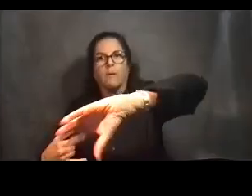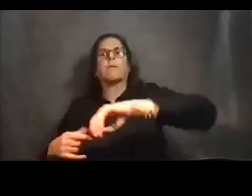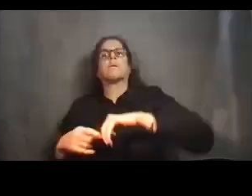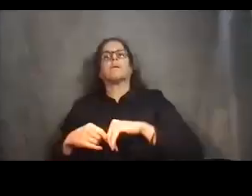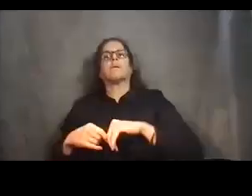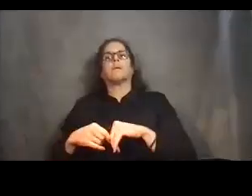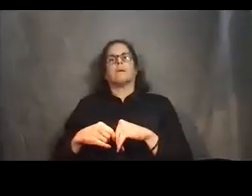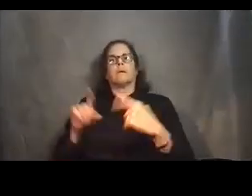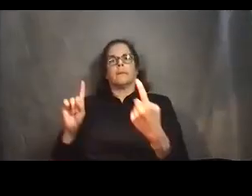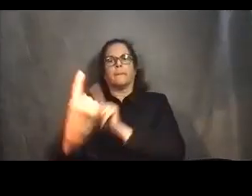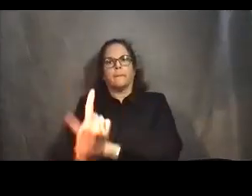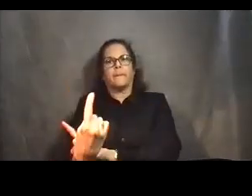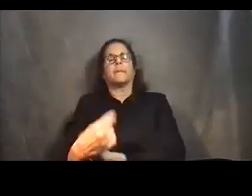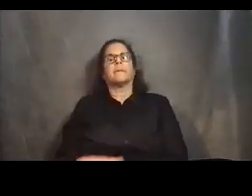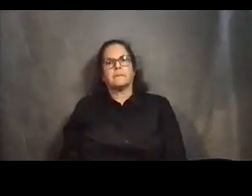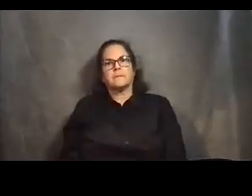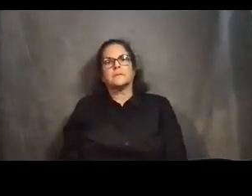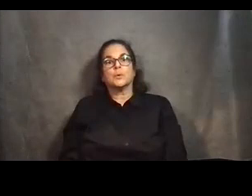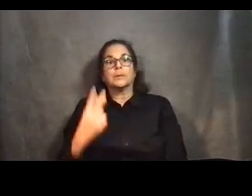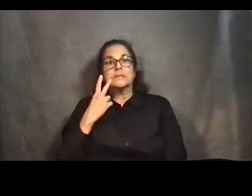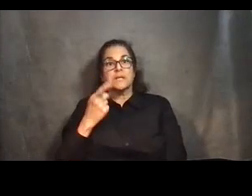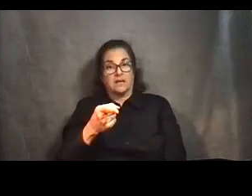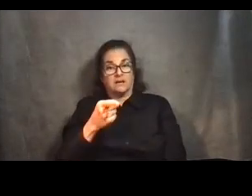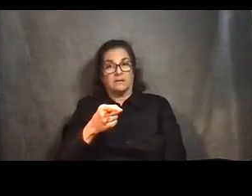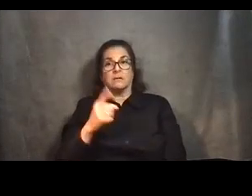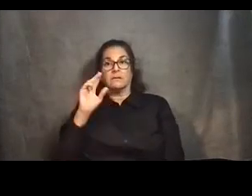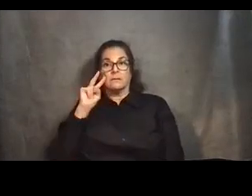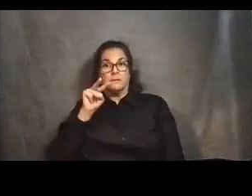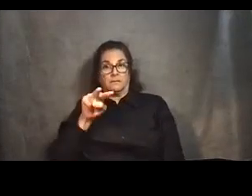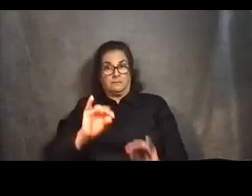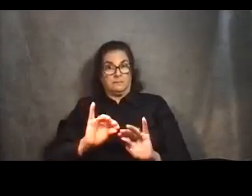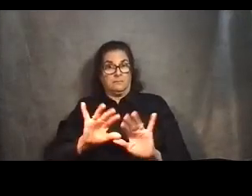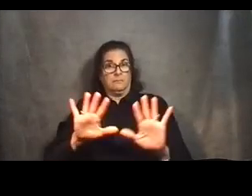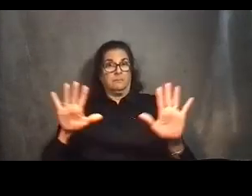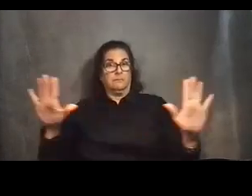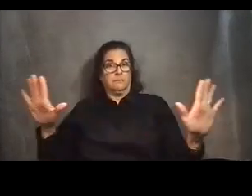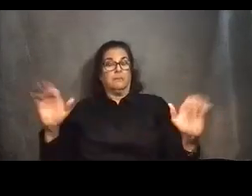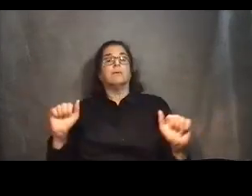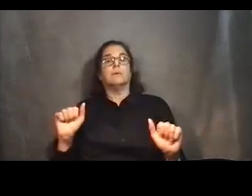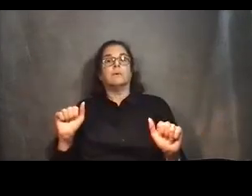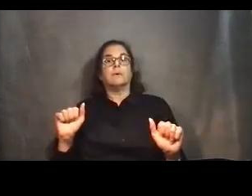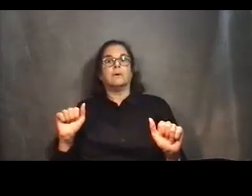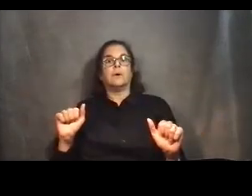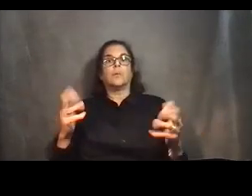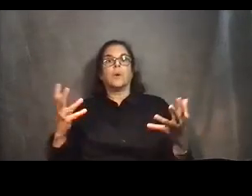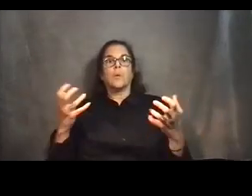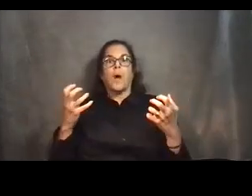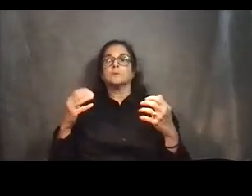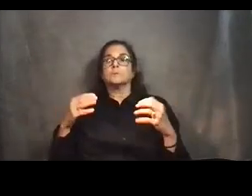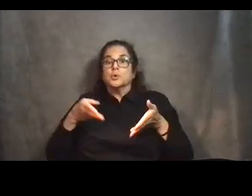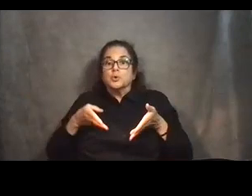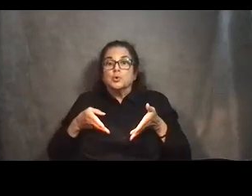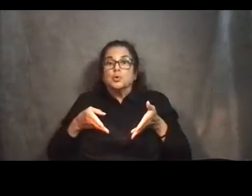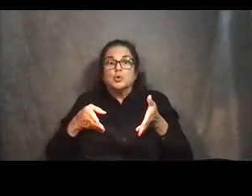side of the street. As you can see from this slide, every effort was made to open the street and provide a clear